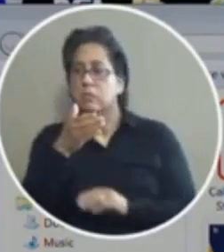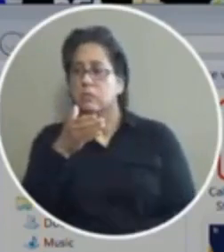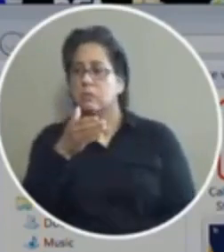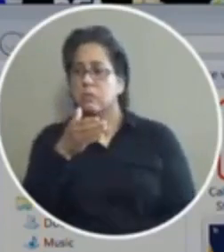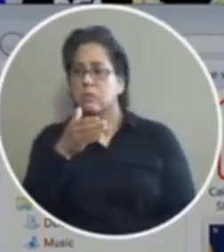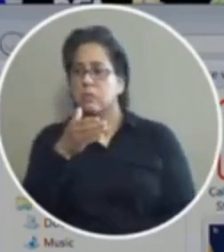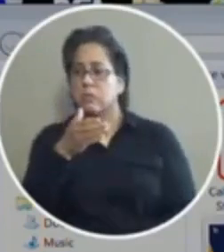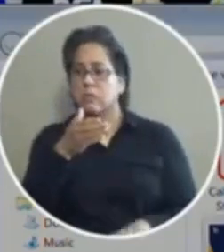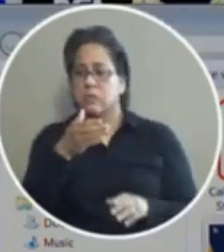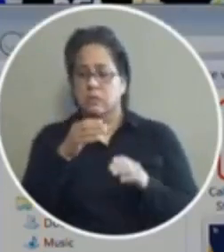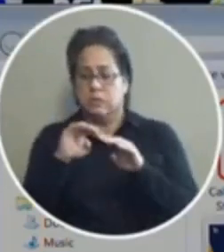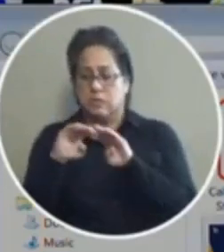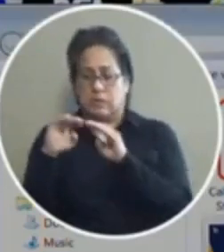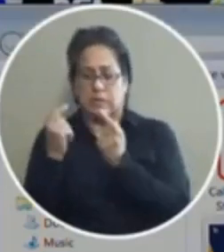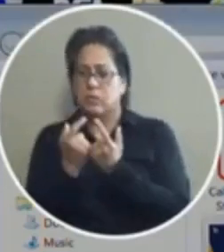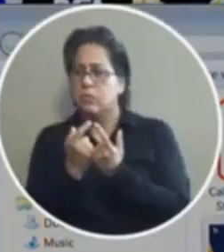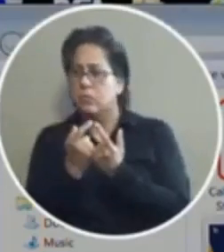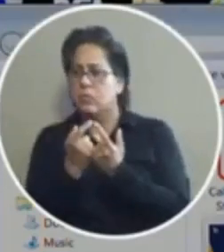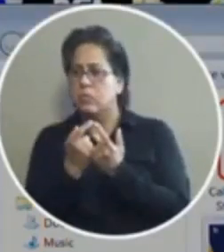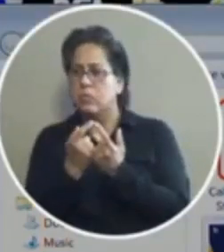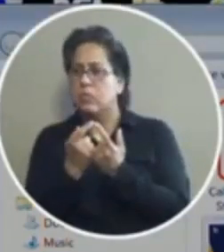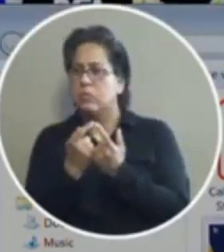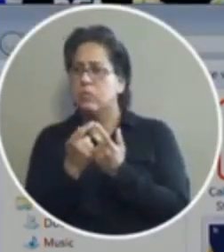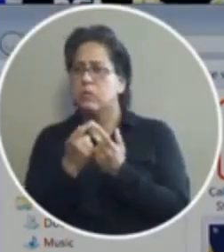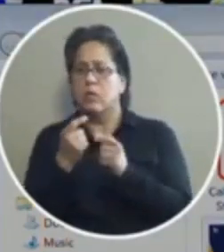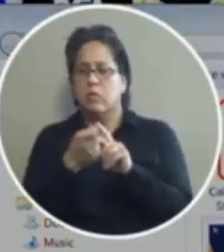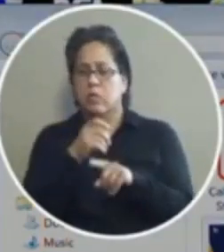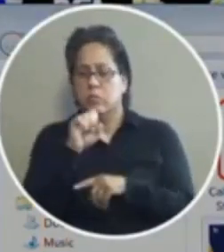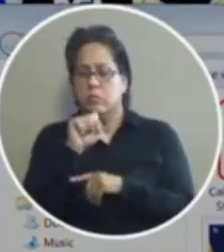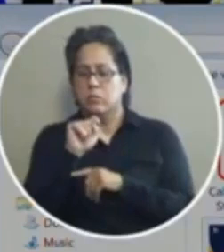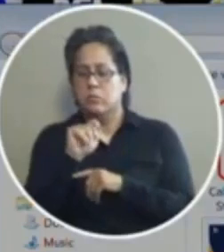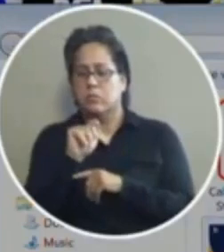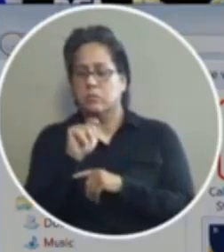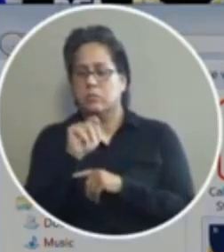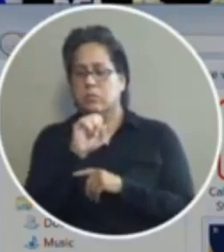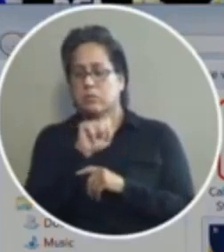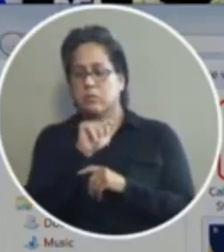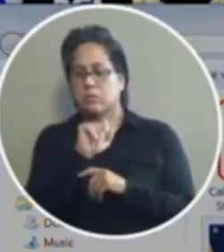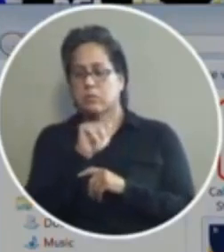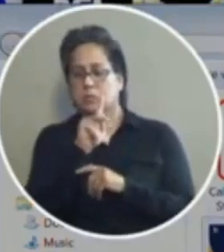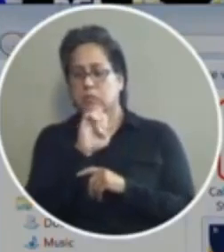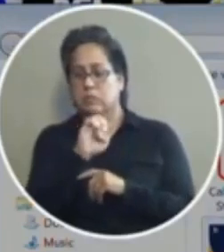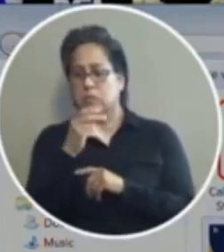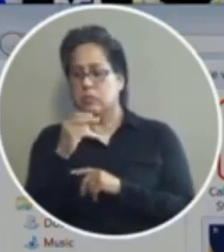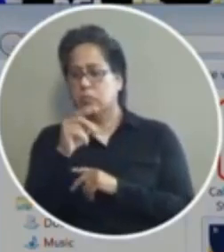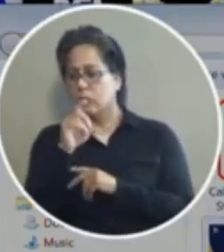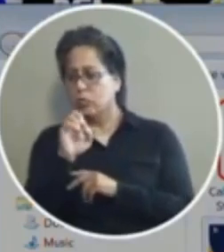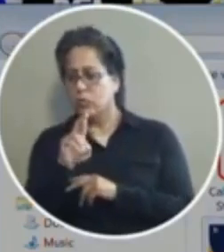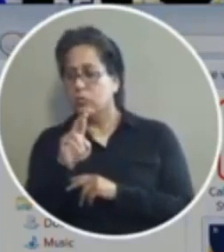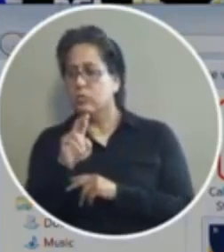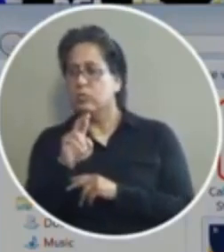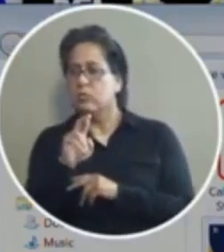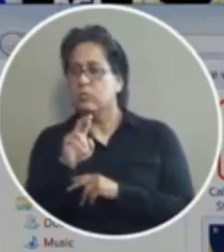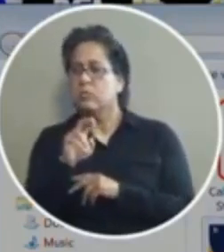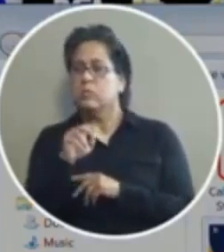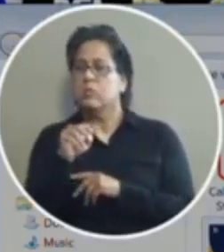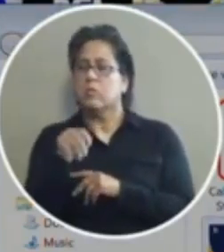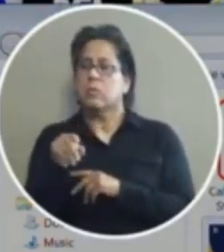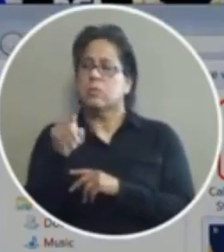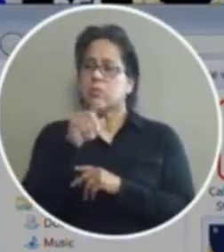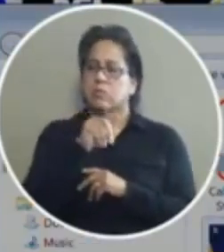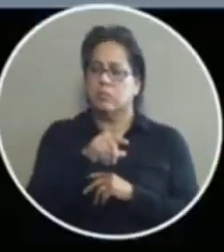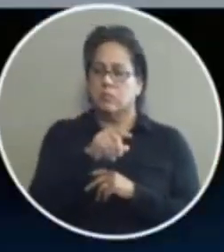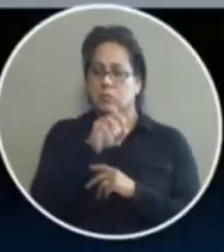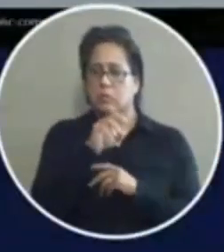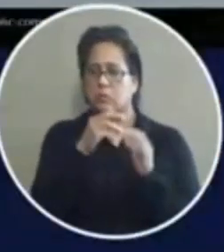the director from the council was to seek input for all from all the stakeholders and that's the reason the judge was a part of the presentation uh